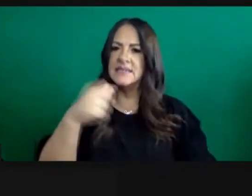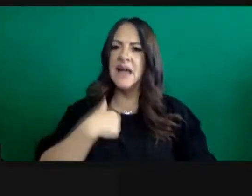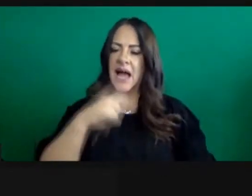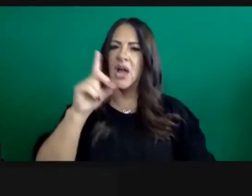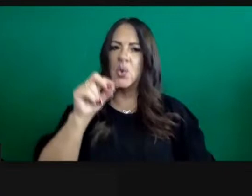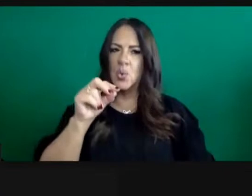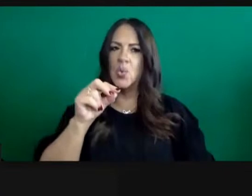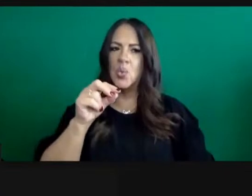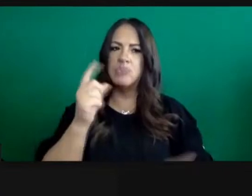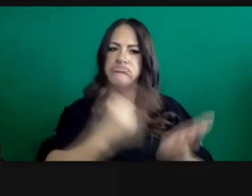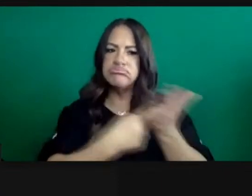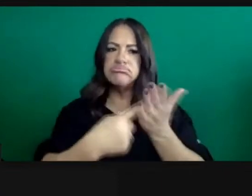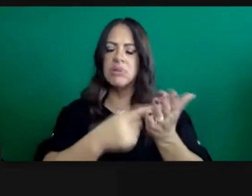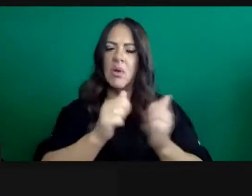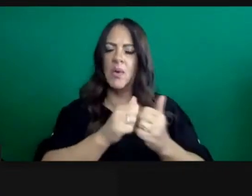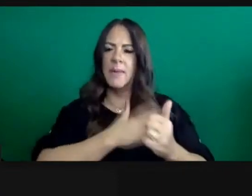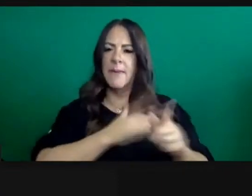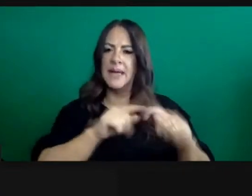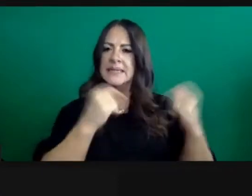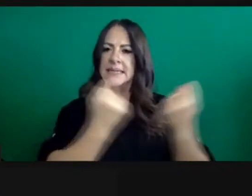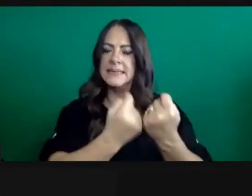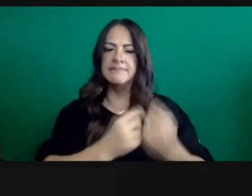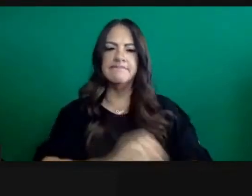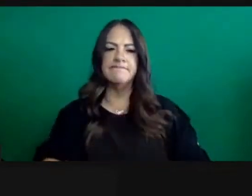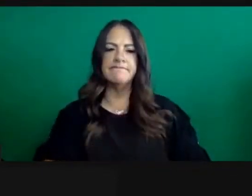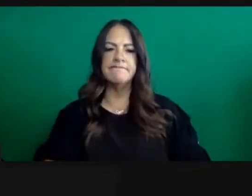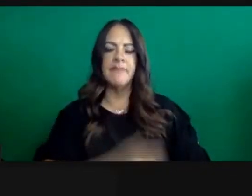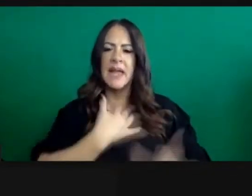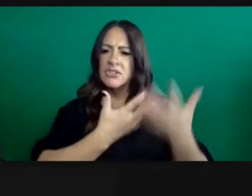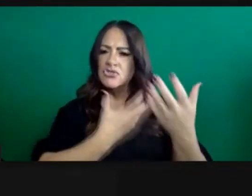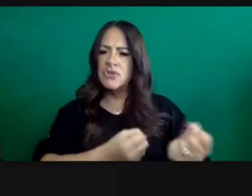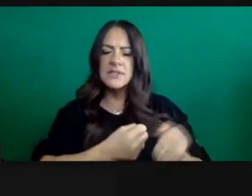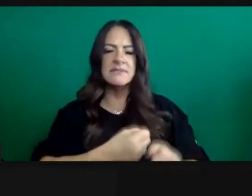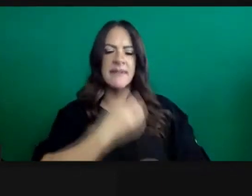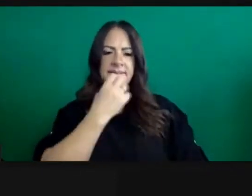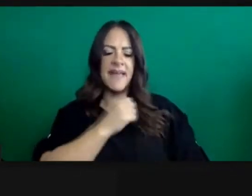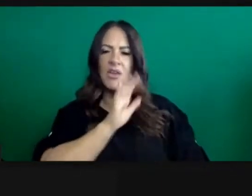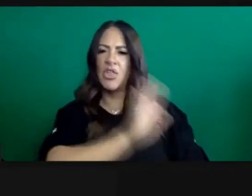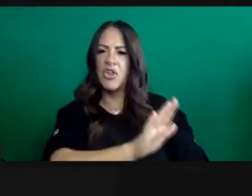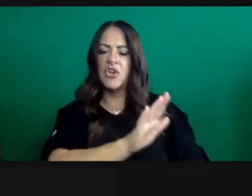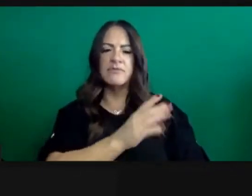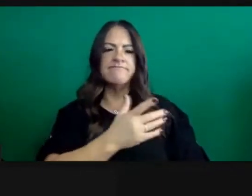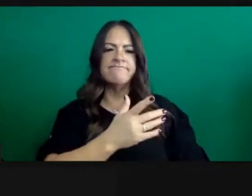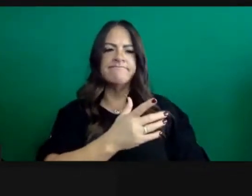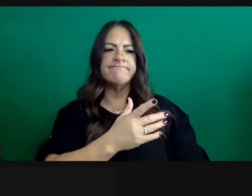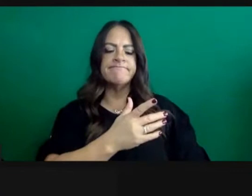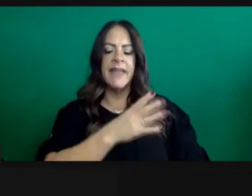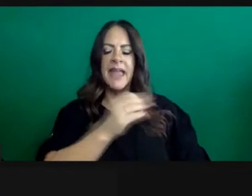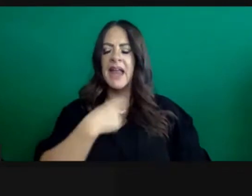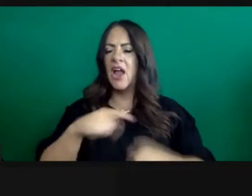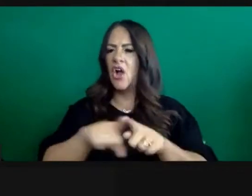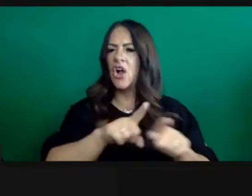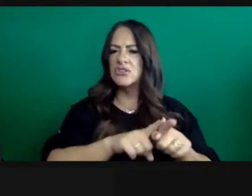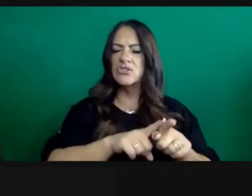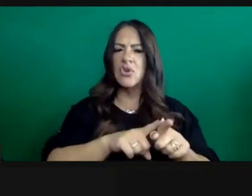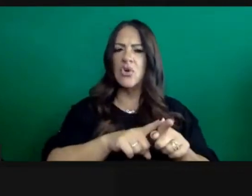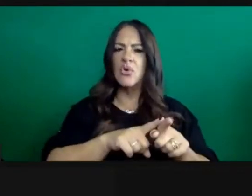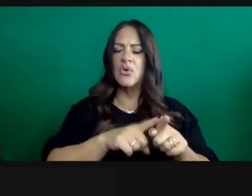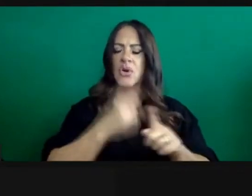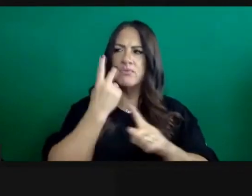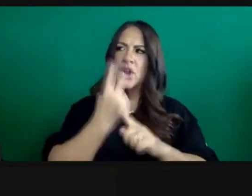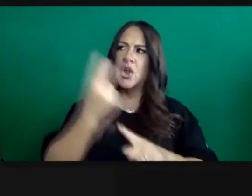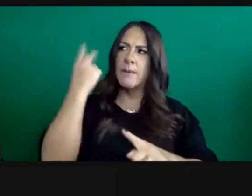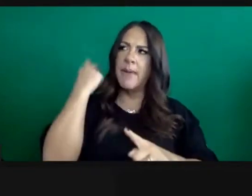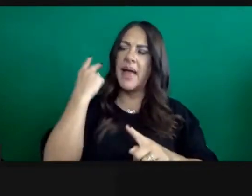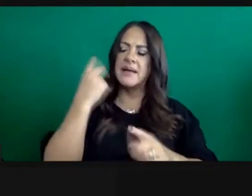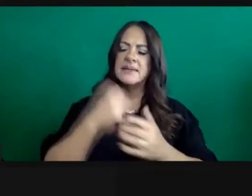with others that I trust and value to reflect on what the last 10 months has looked like for us. And I'll remind you, we